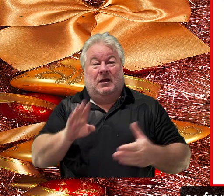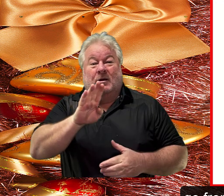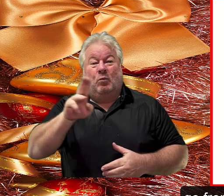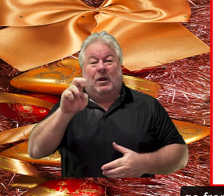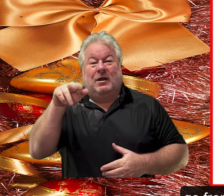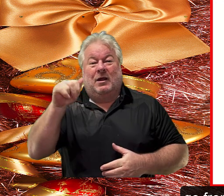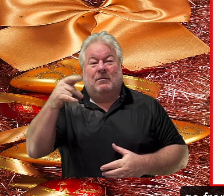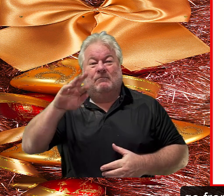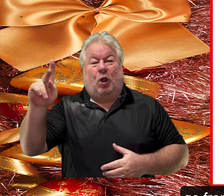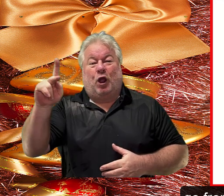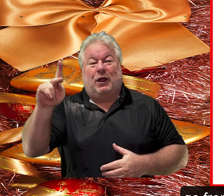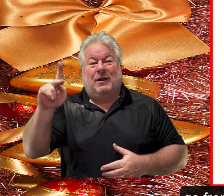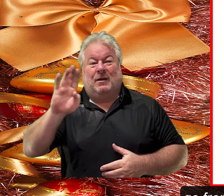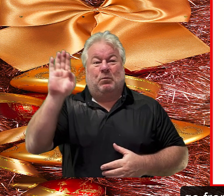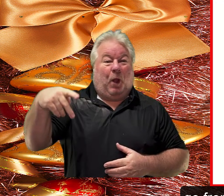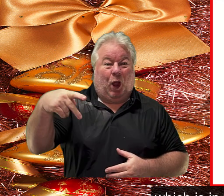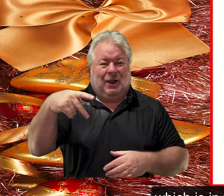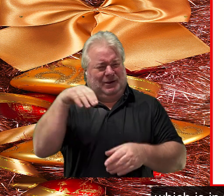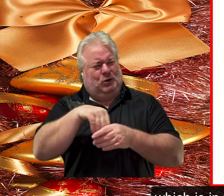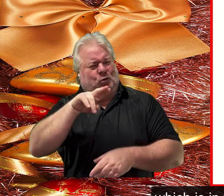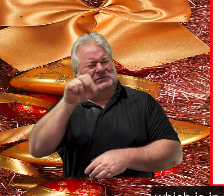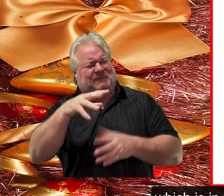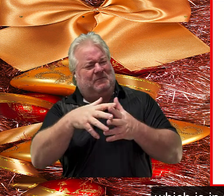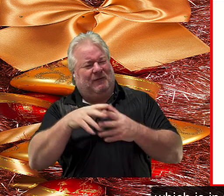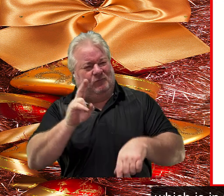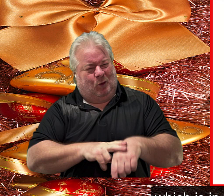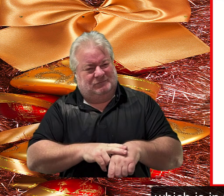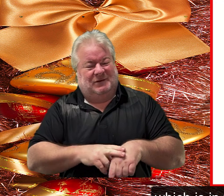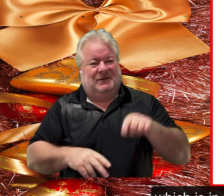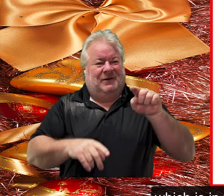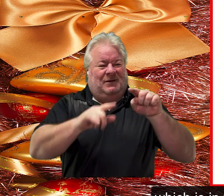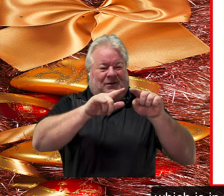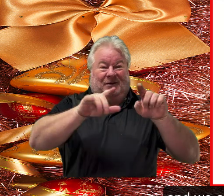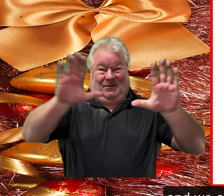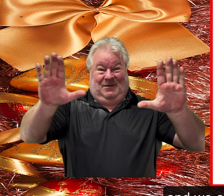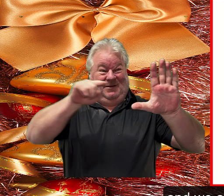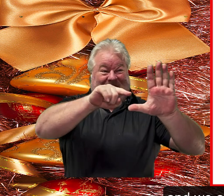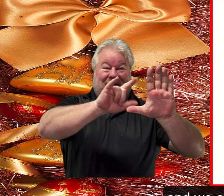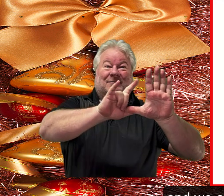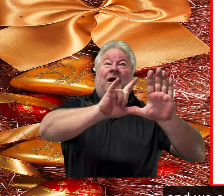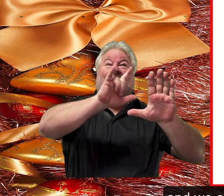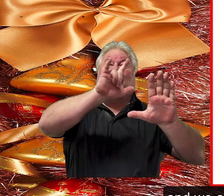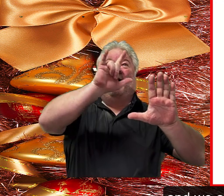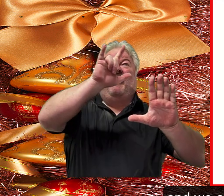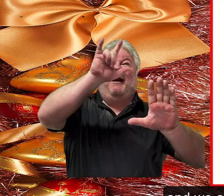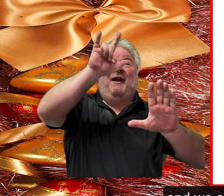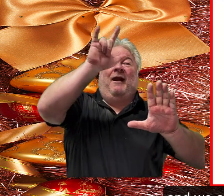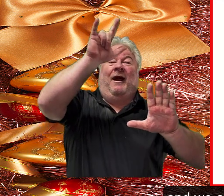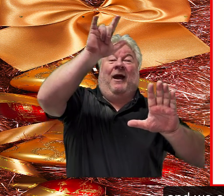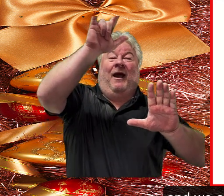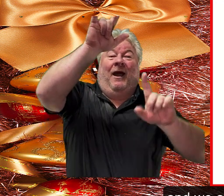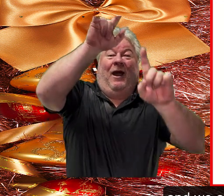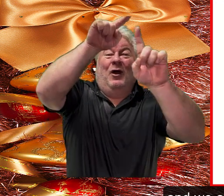when apart california which is in the united states of america and we are going to